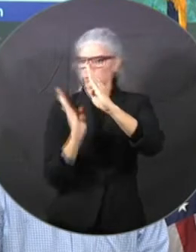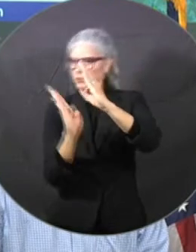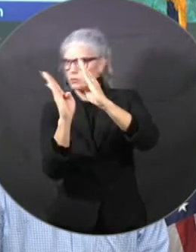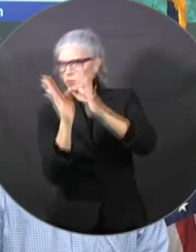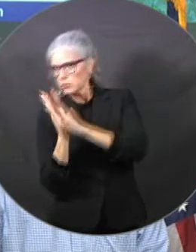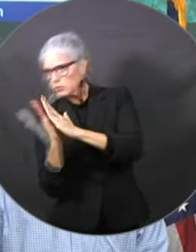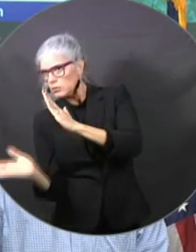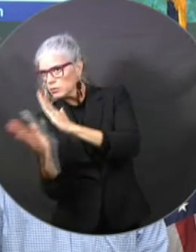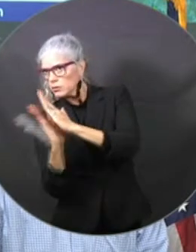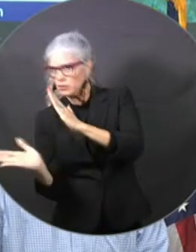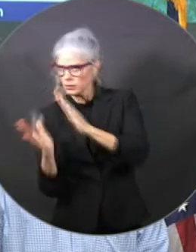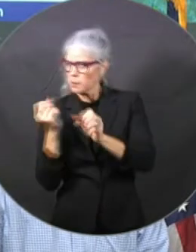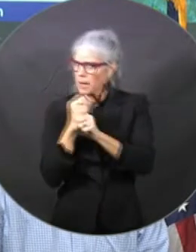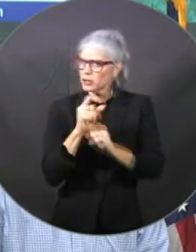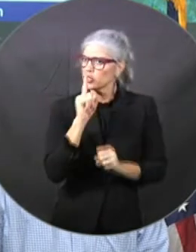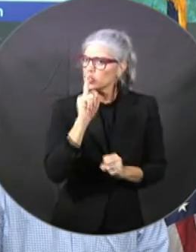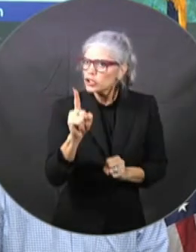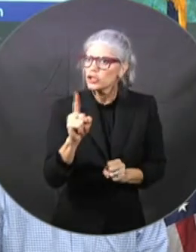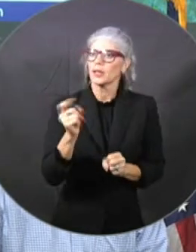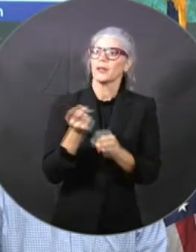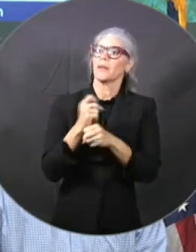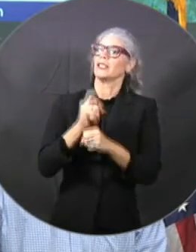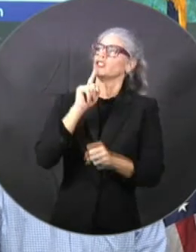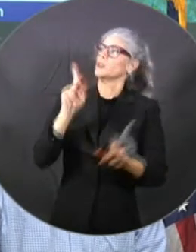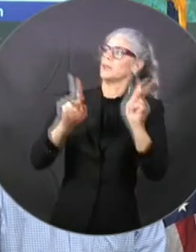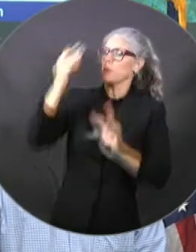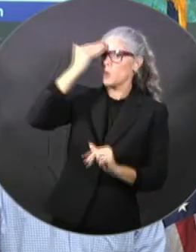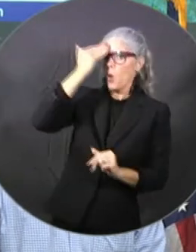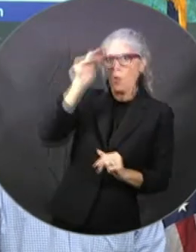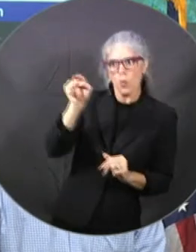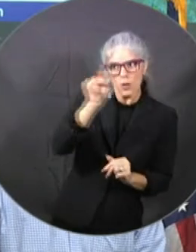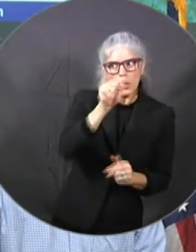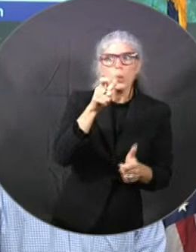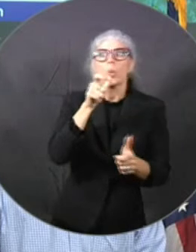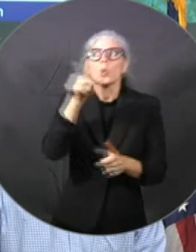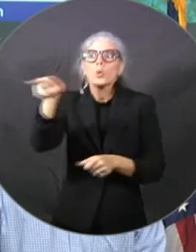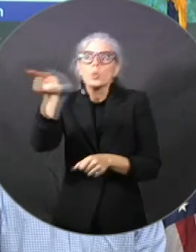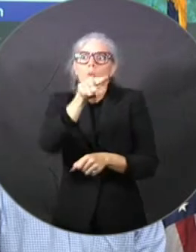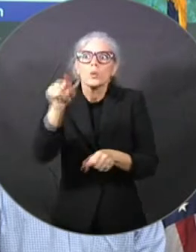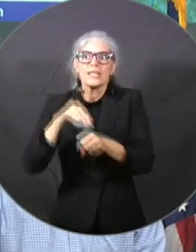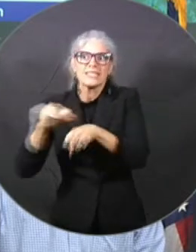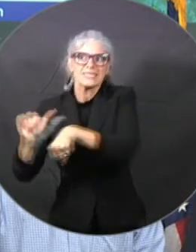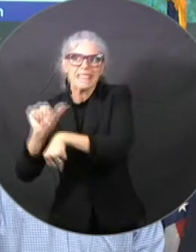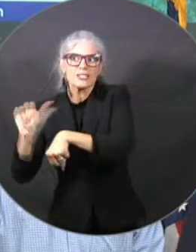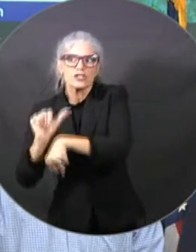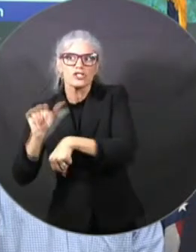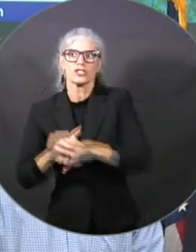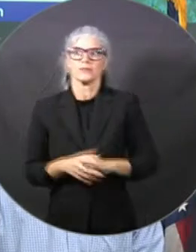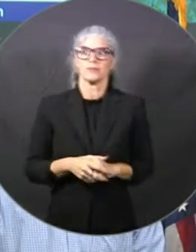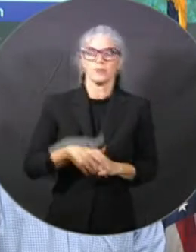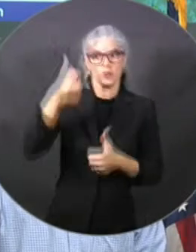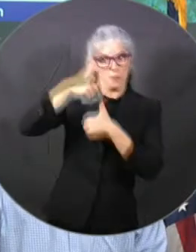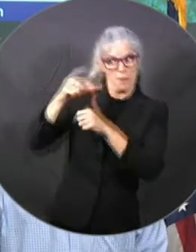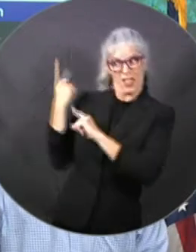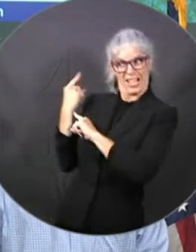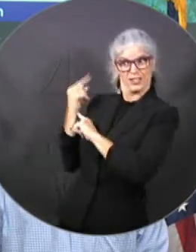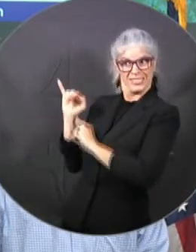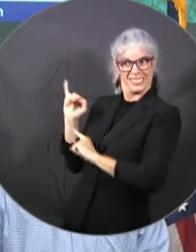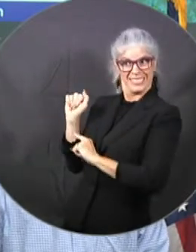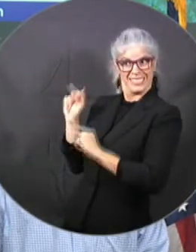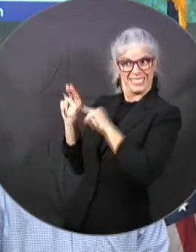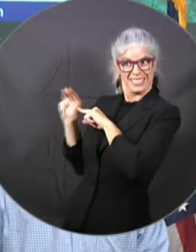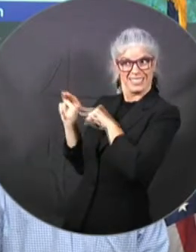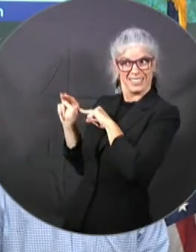Hurricane Ian, when that cone was pretty much where it's at today for Hurricane Ian, there were the same watches and warnings